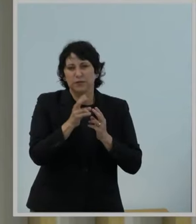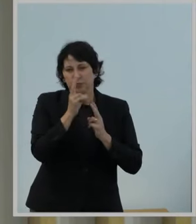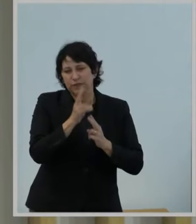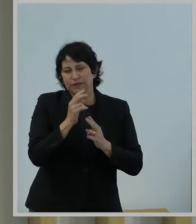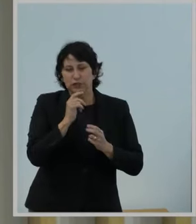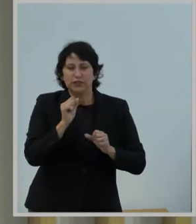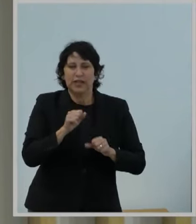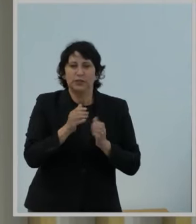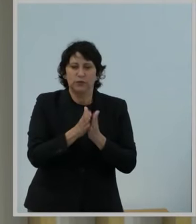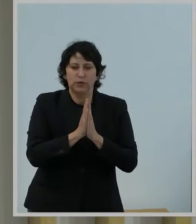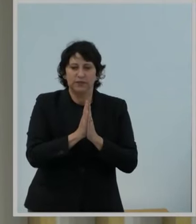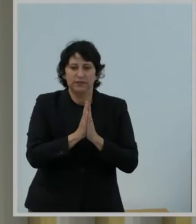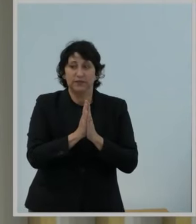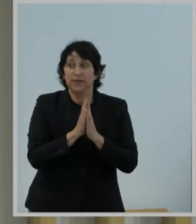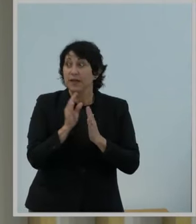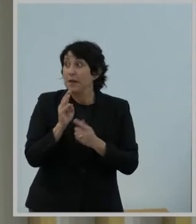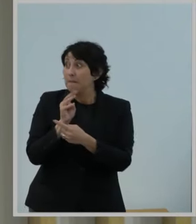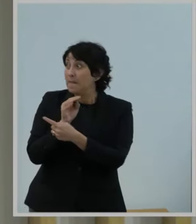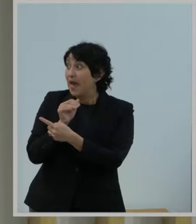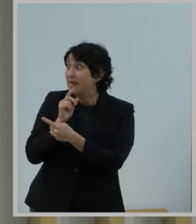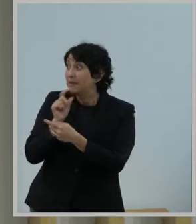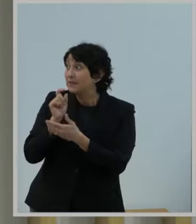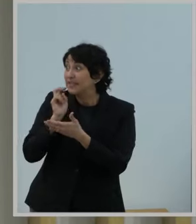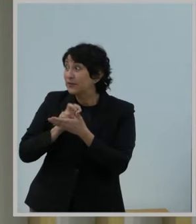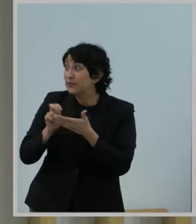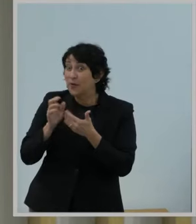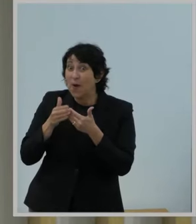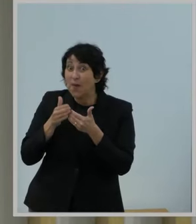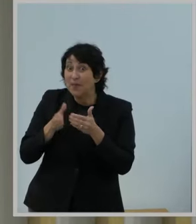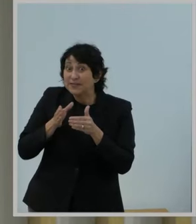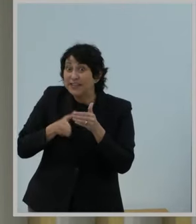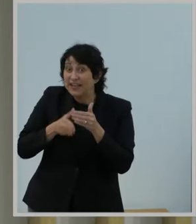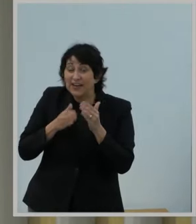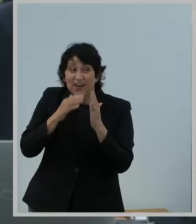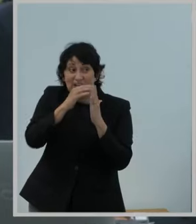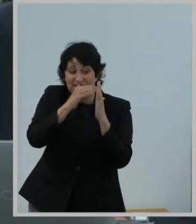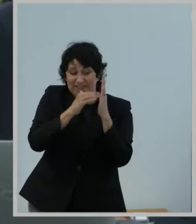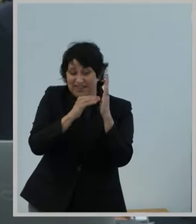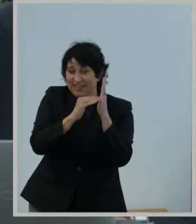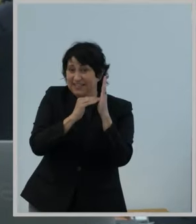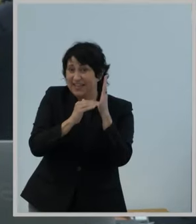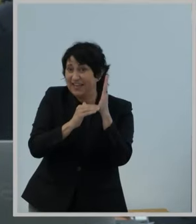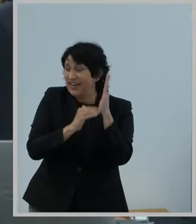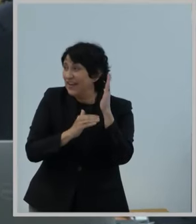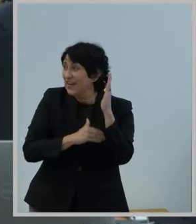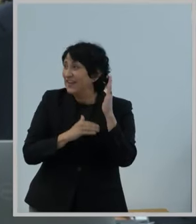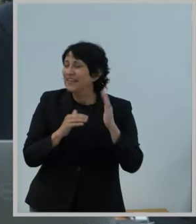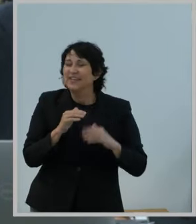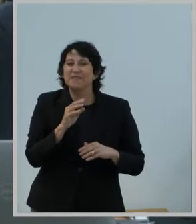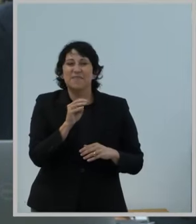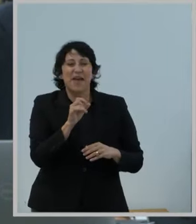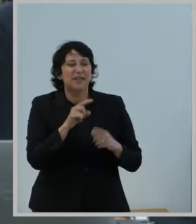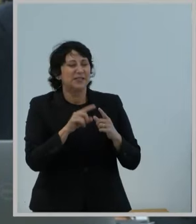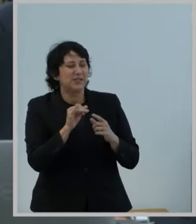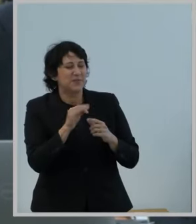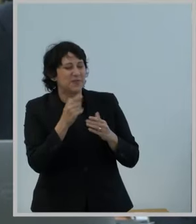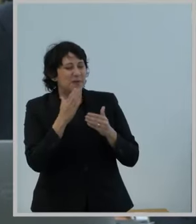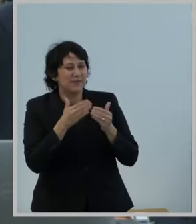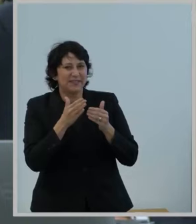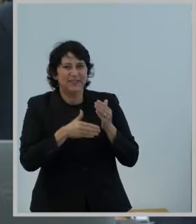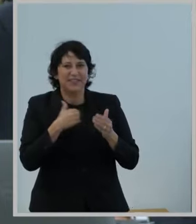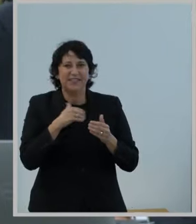requested. Madam Secretary, we're almost there. Please announce the next item on today's agenda. Madam Chairwoman and Commissioners,